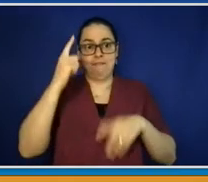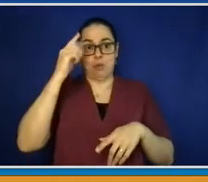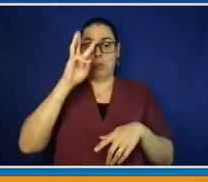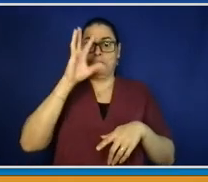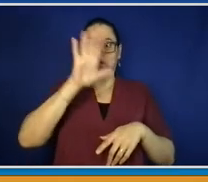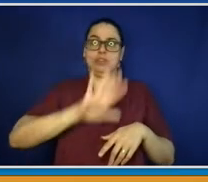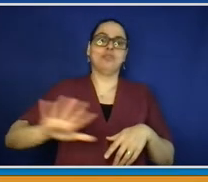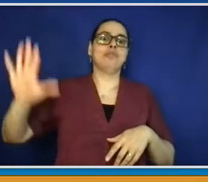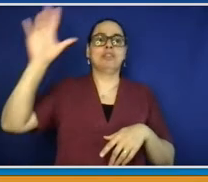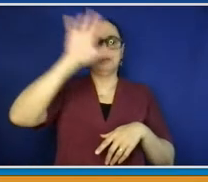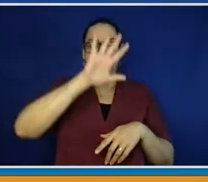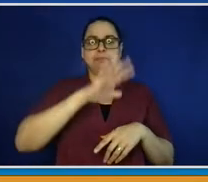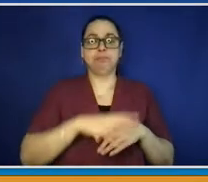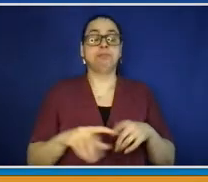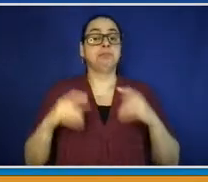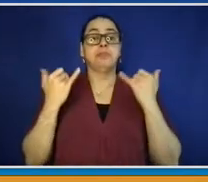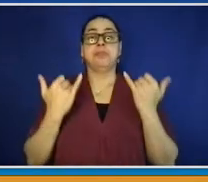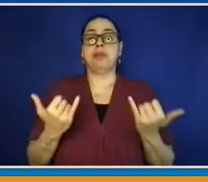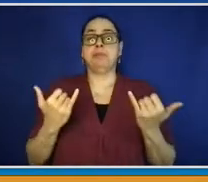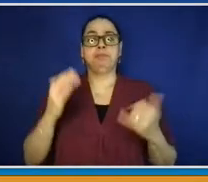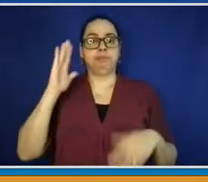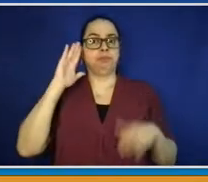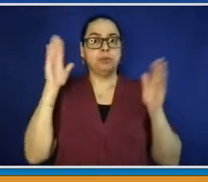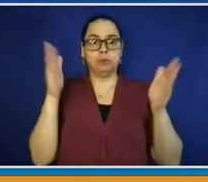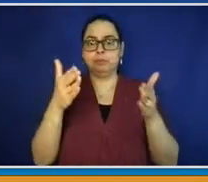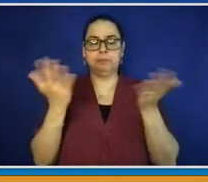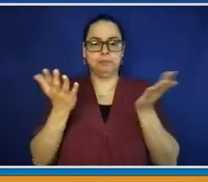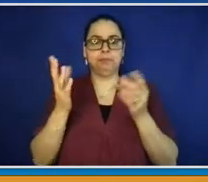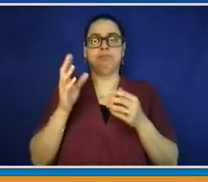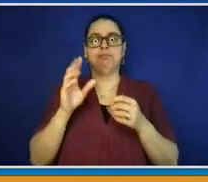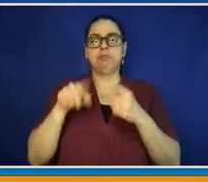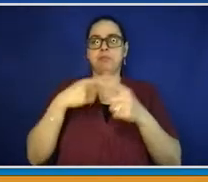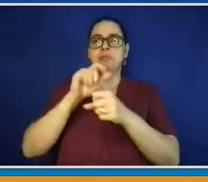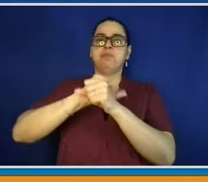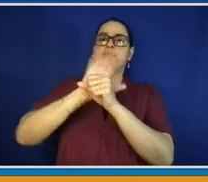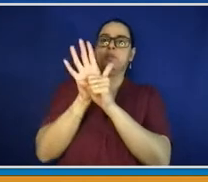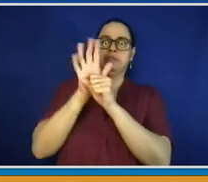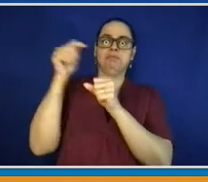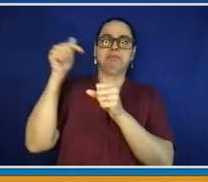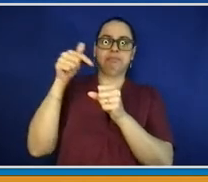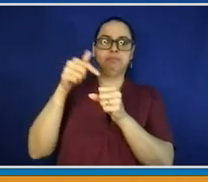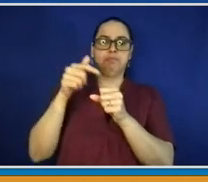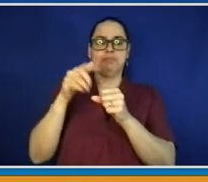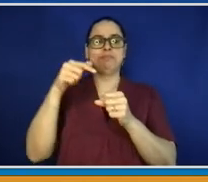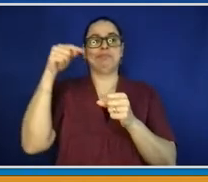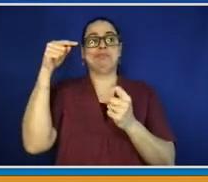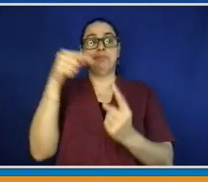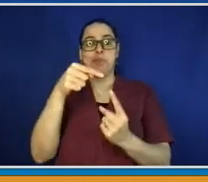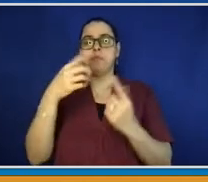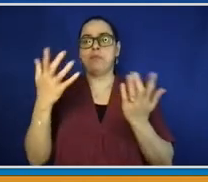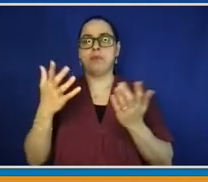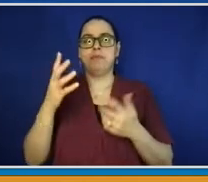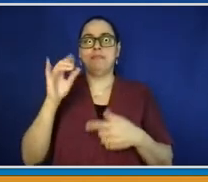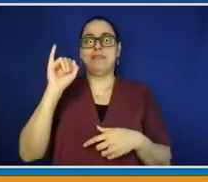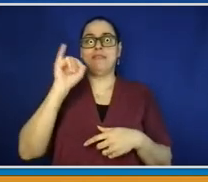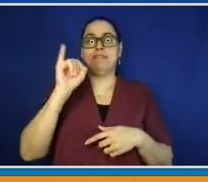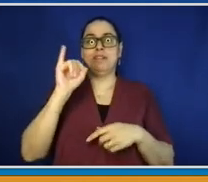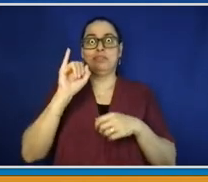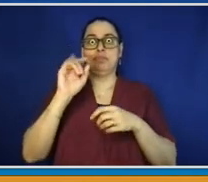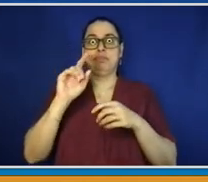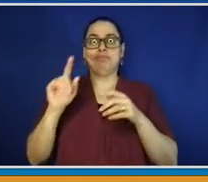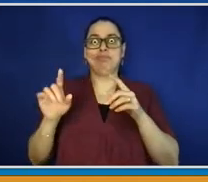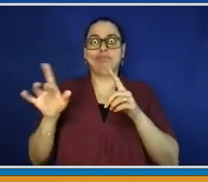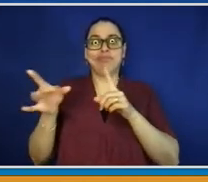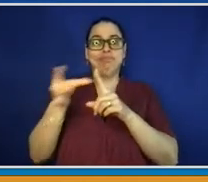rate of COVID virus has been dropping dramatically now for the last couple of months, and it continues to drop to record lows.